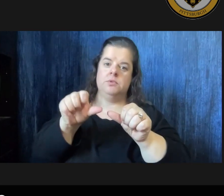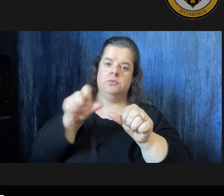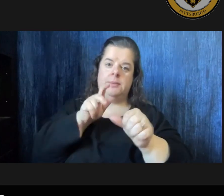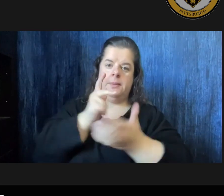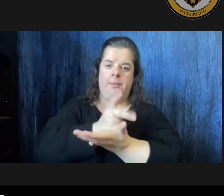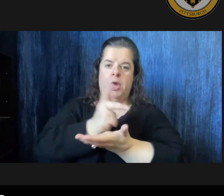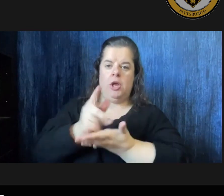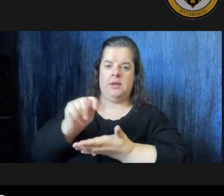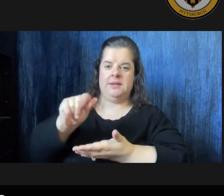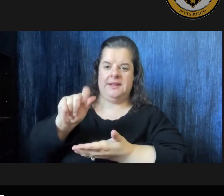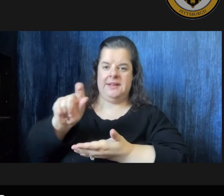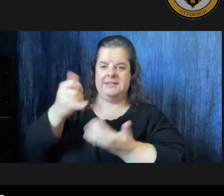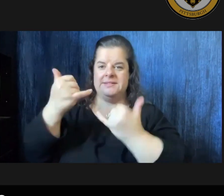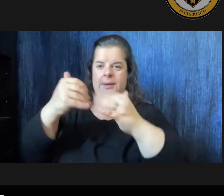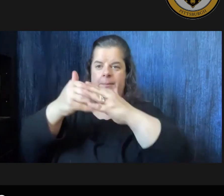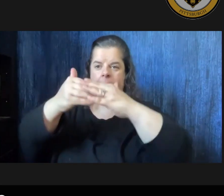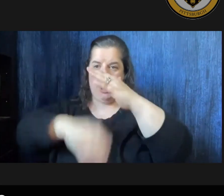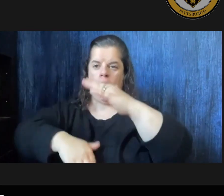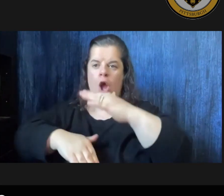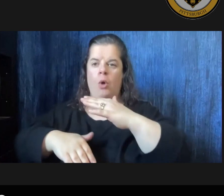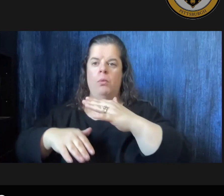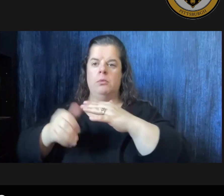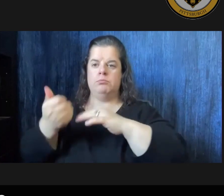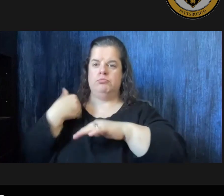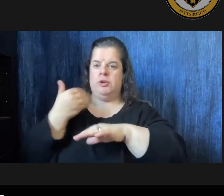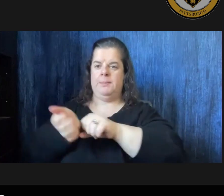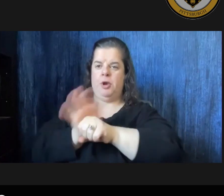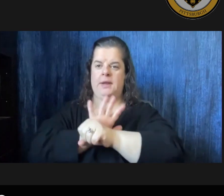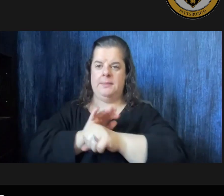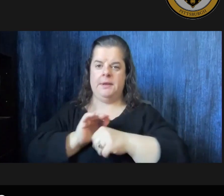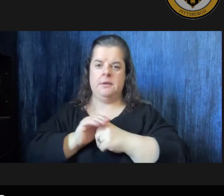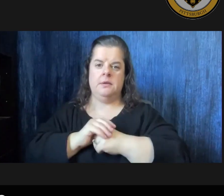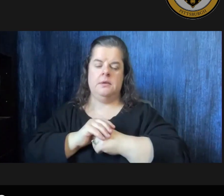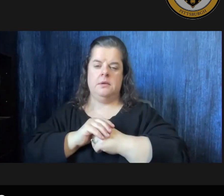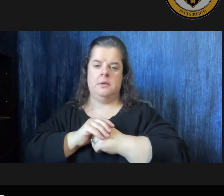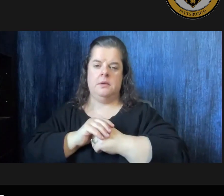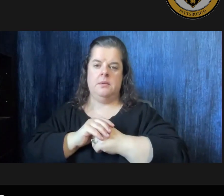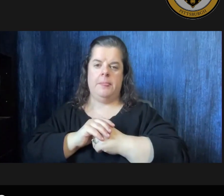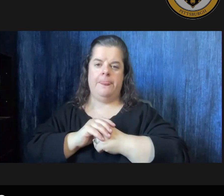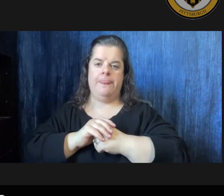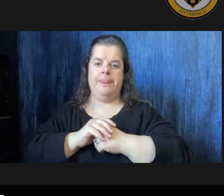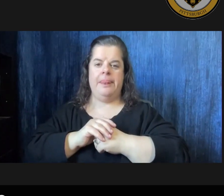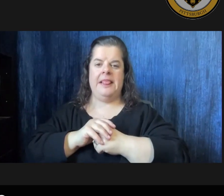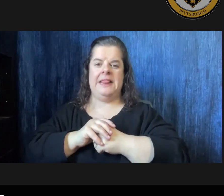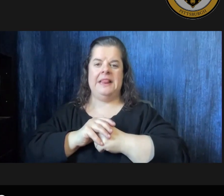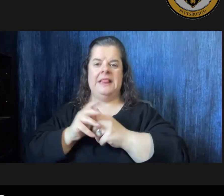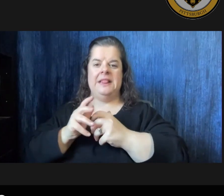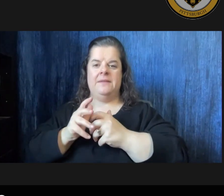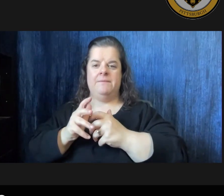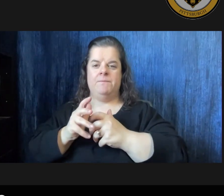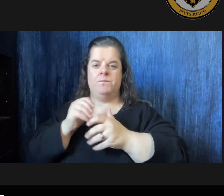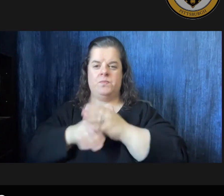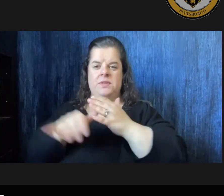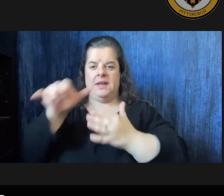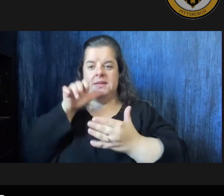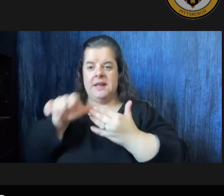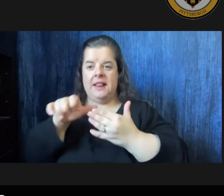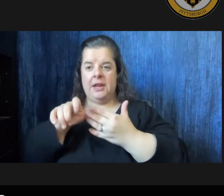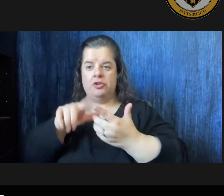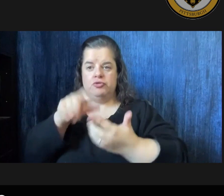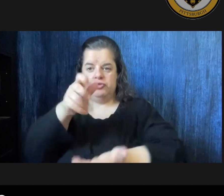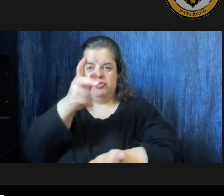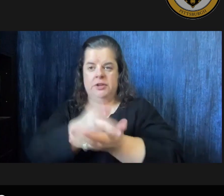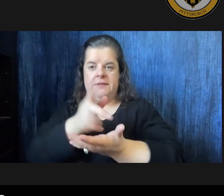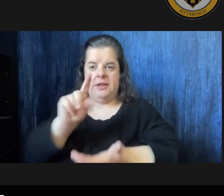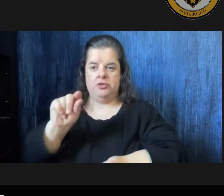tax is still below what it was pre-pandemic and finally in his letter to certify the 2024